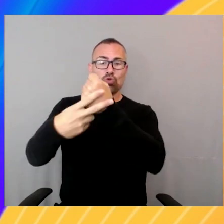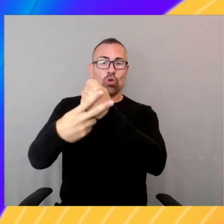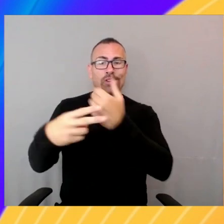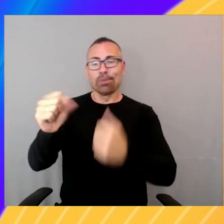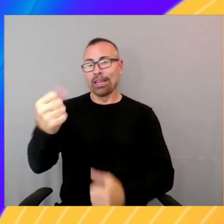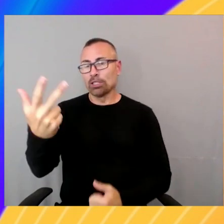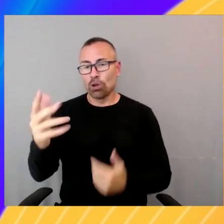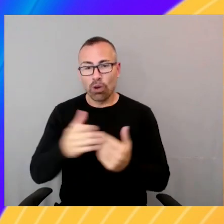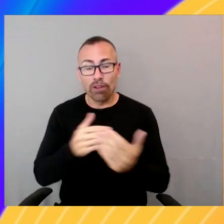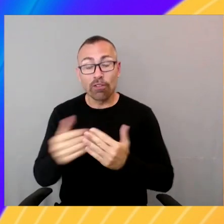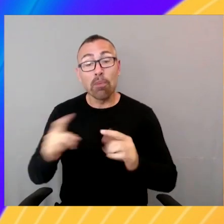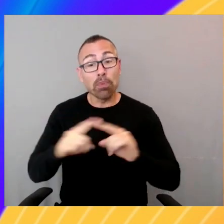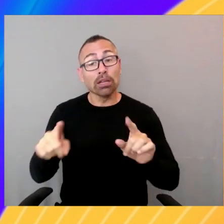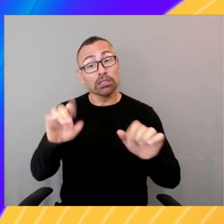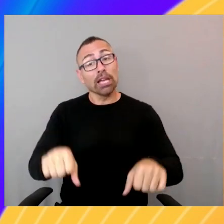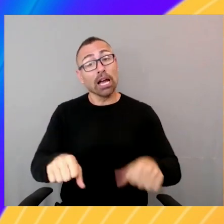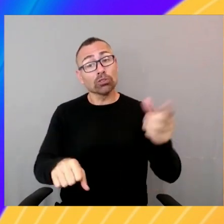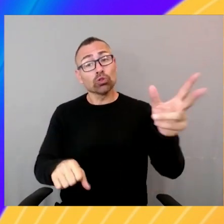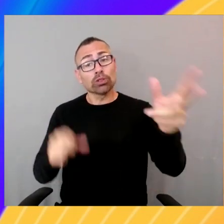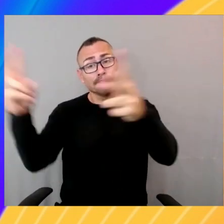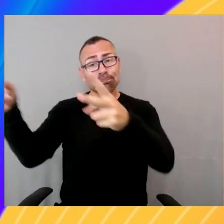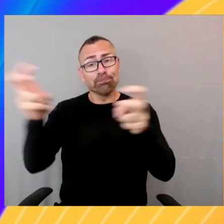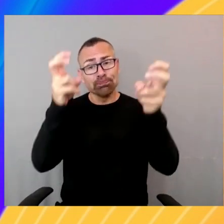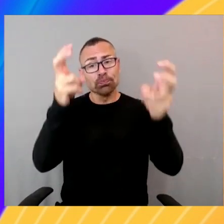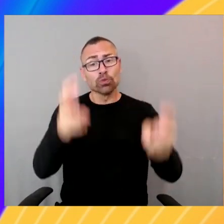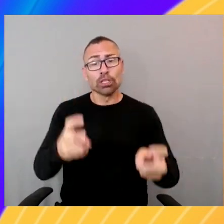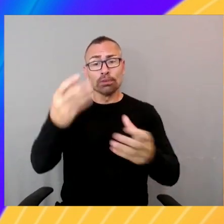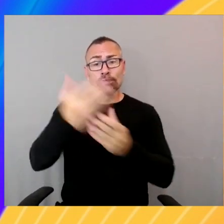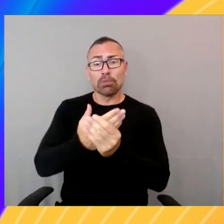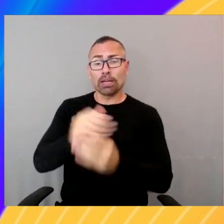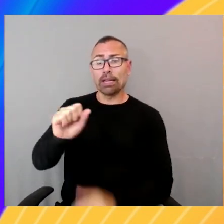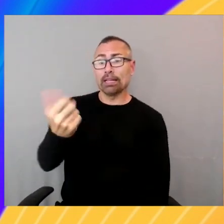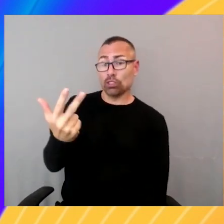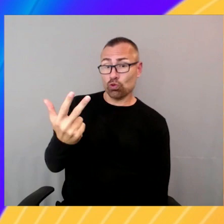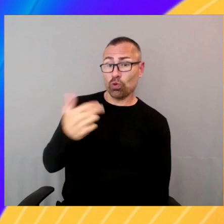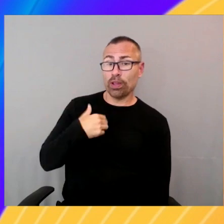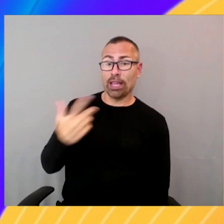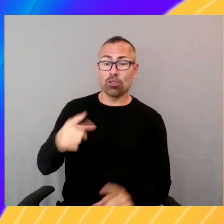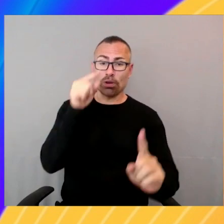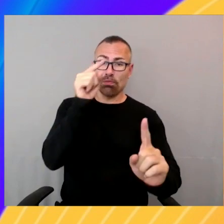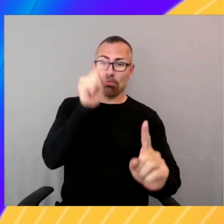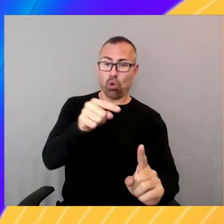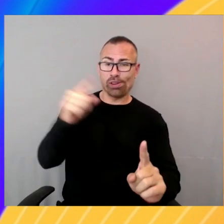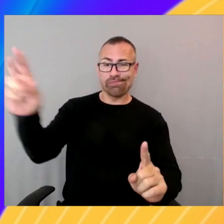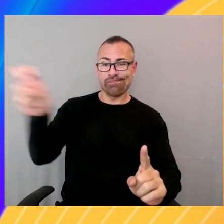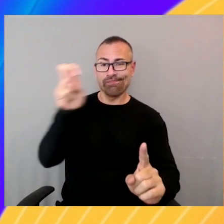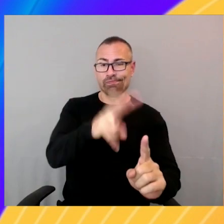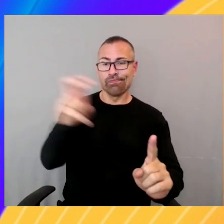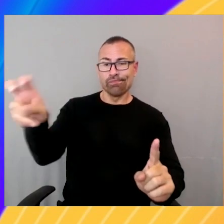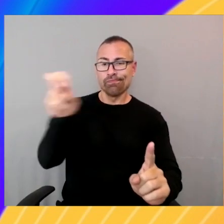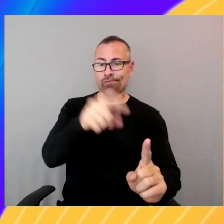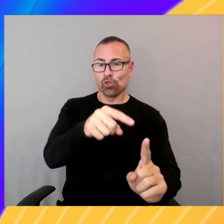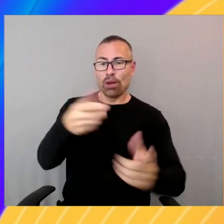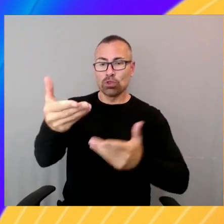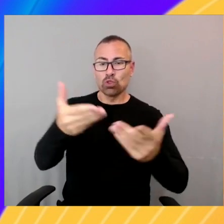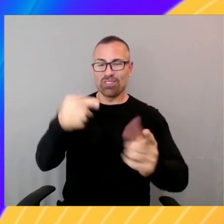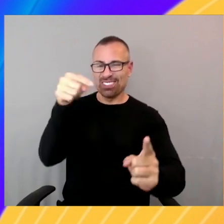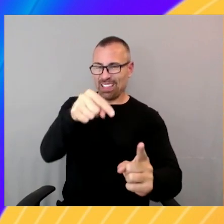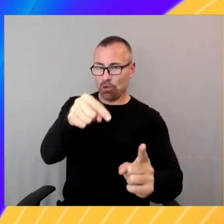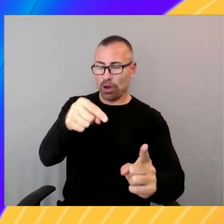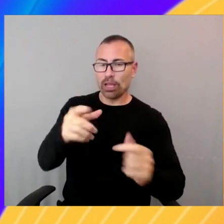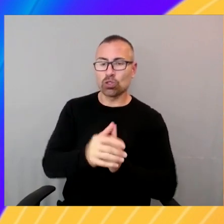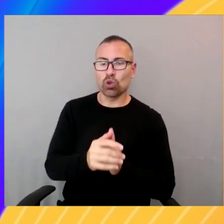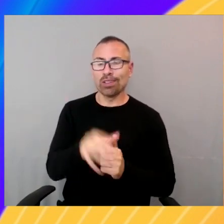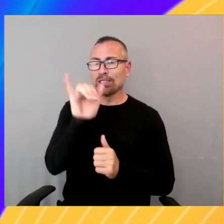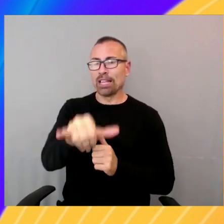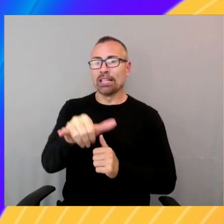bucket. Okay. Point Bedrock service to it and fine tune a model. In the same region? In the same region. got So it never leaves the VPC in that regard. Yeah, got it.